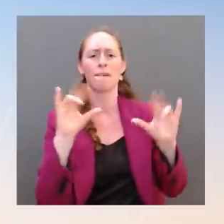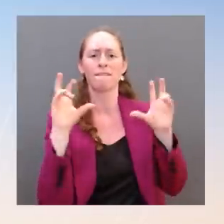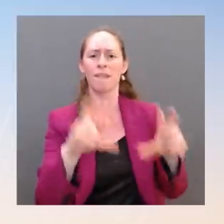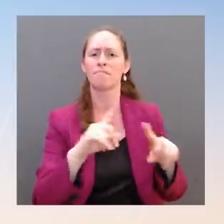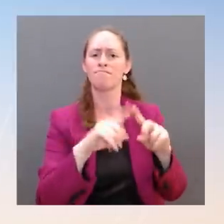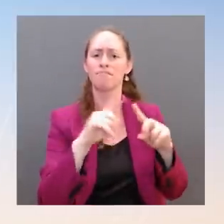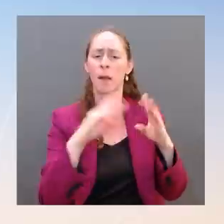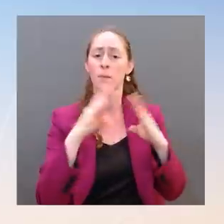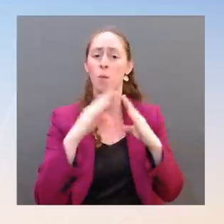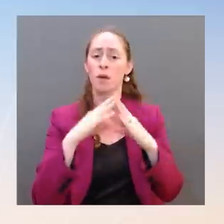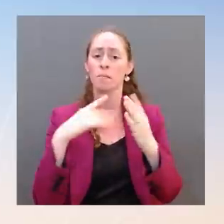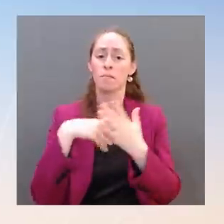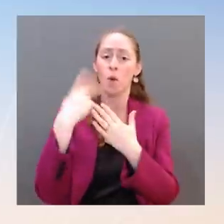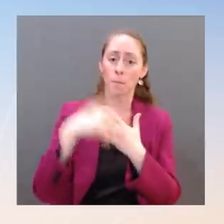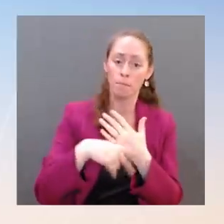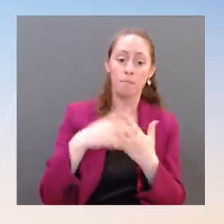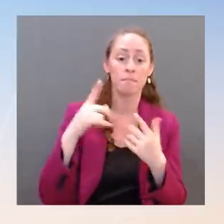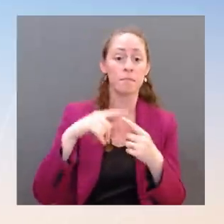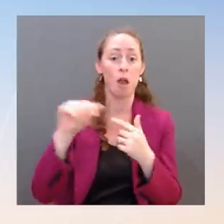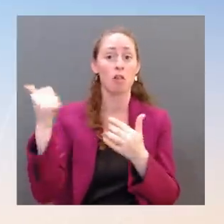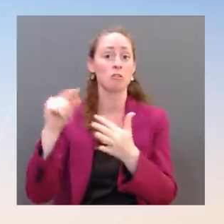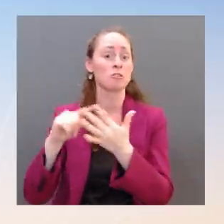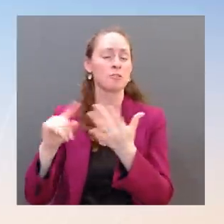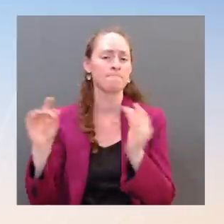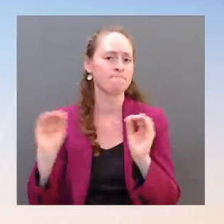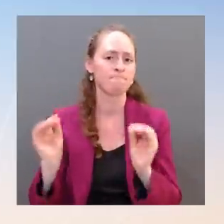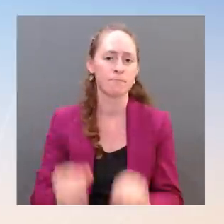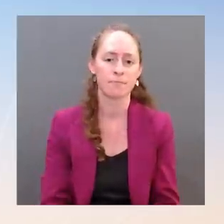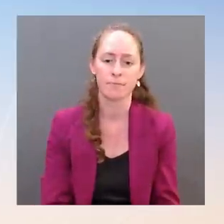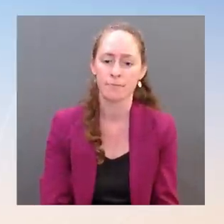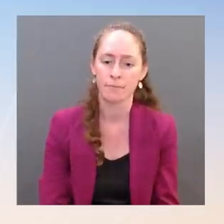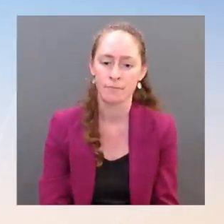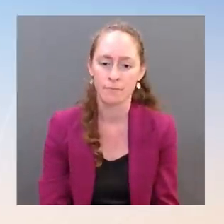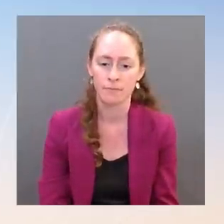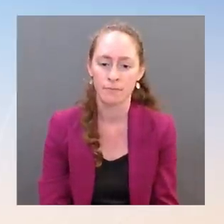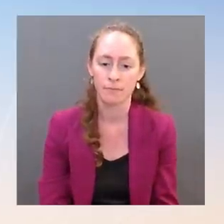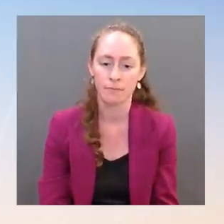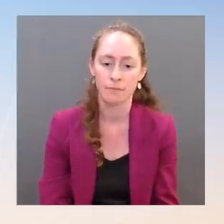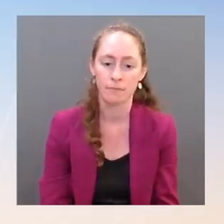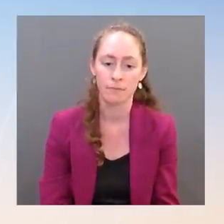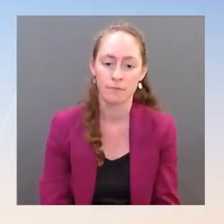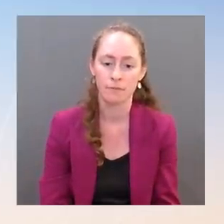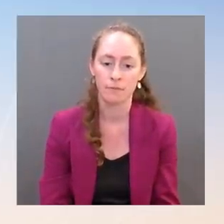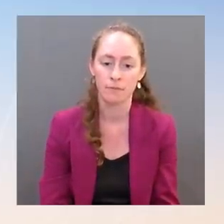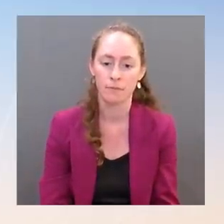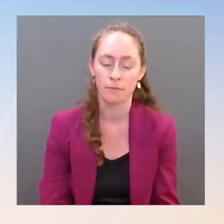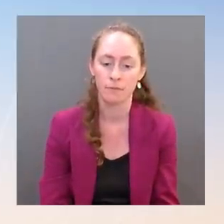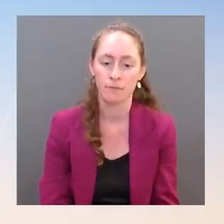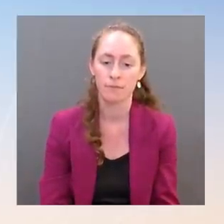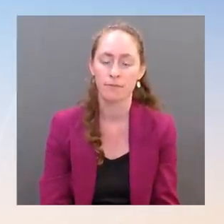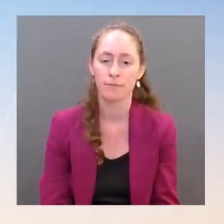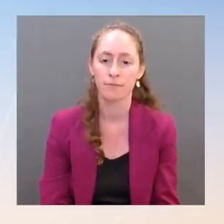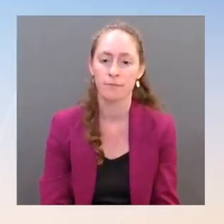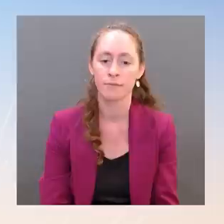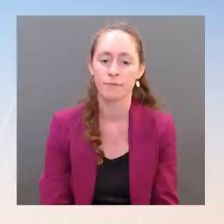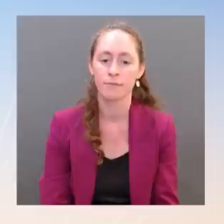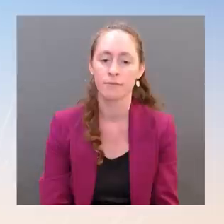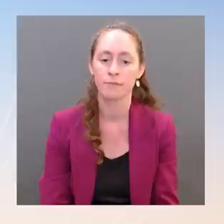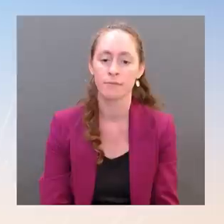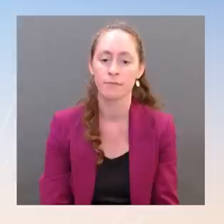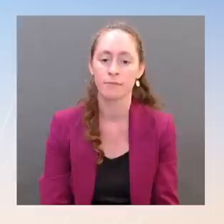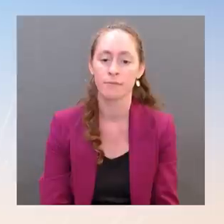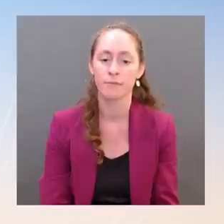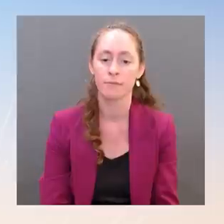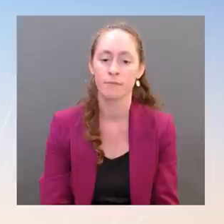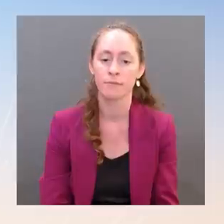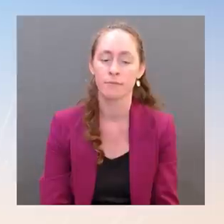may have had occurred. All I'm going to go to people who haven't asked a question. Go ahead, Ashley. Thank you. Two questions. Following up on Darlene and Ashley Biden having